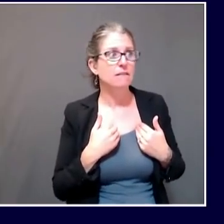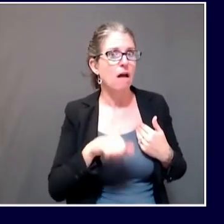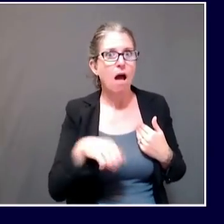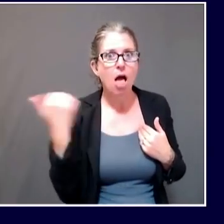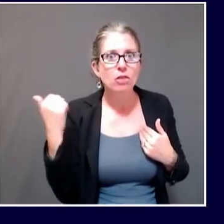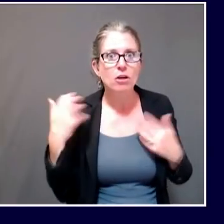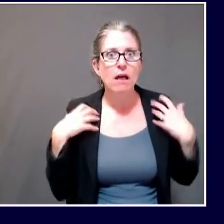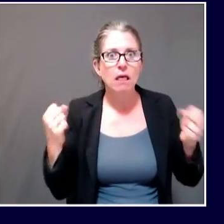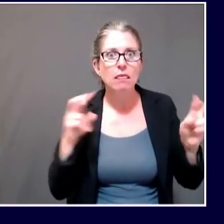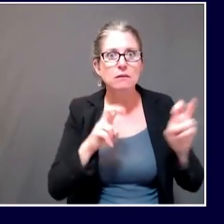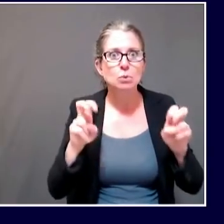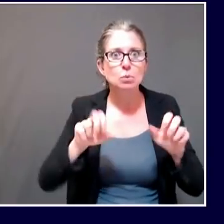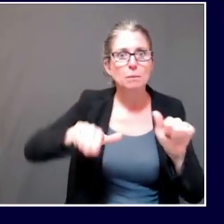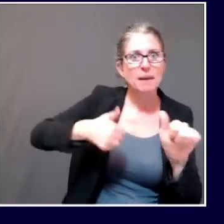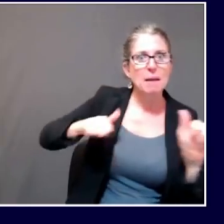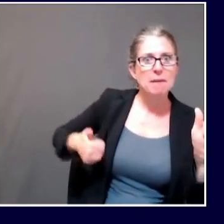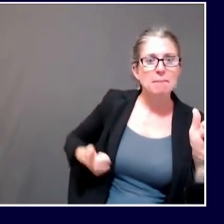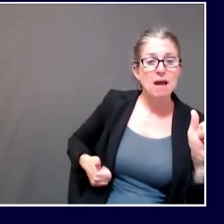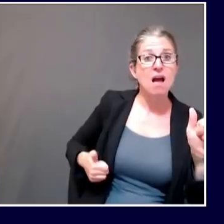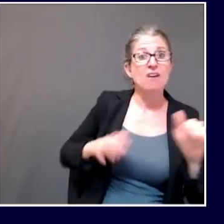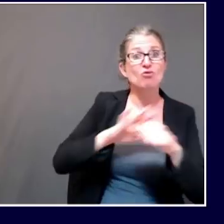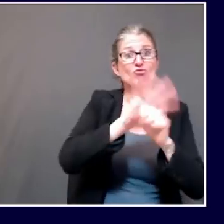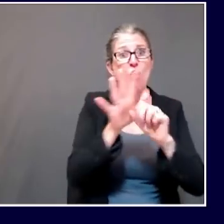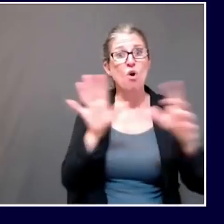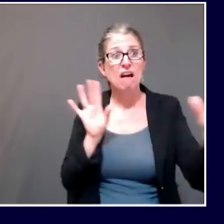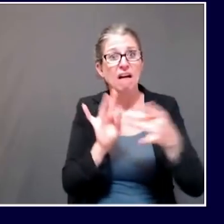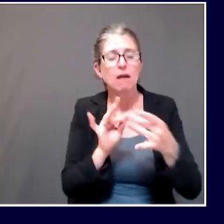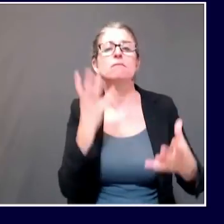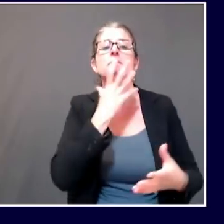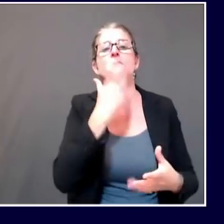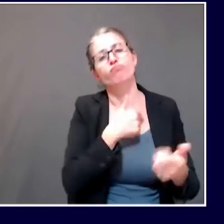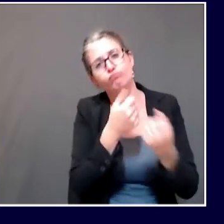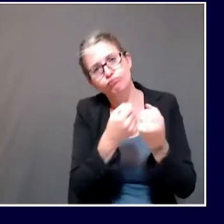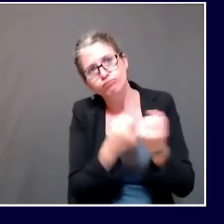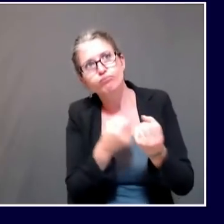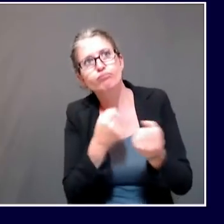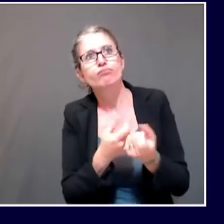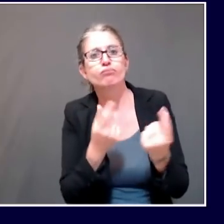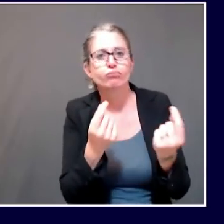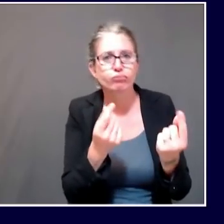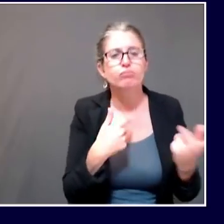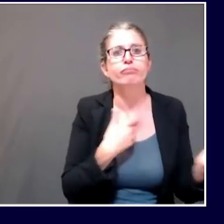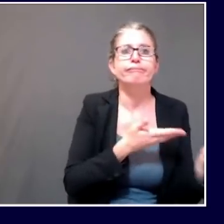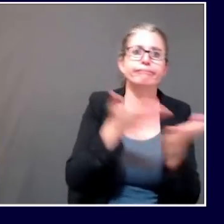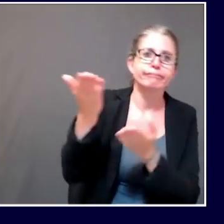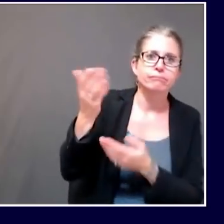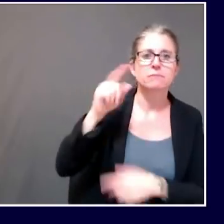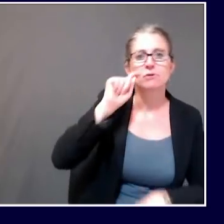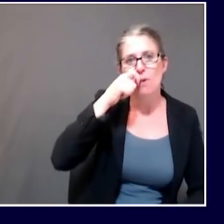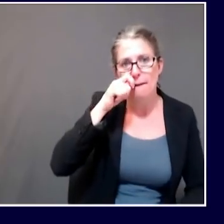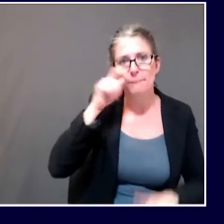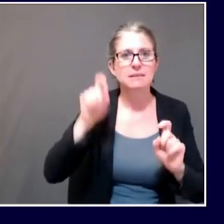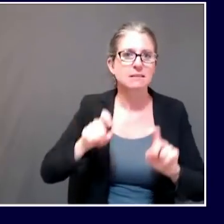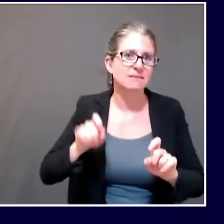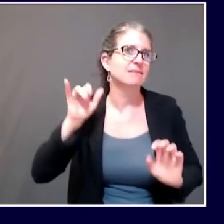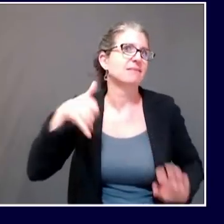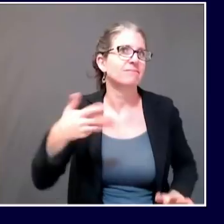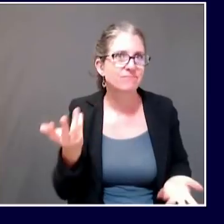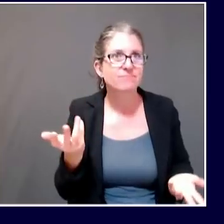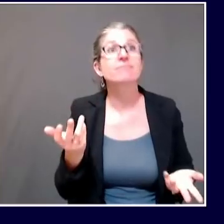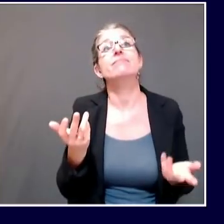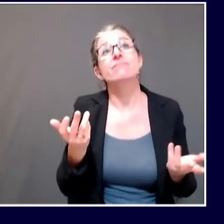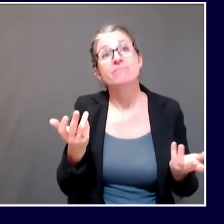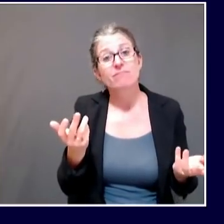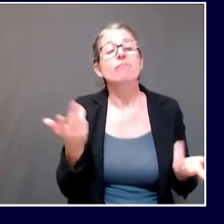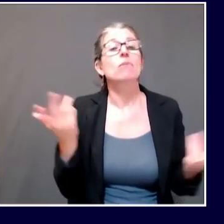household. Working with organizations like this is always a partnership. We're trying to get to the right result so that we're doing the